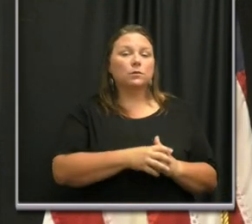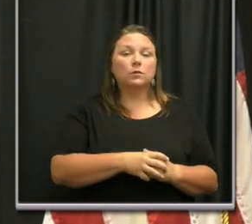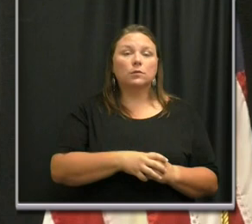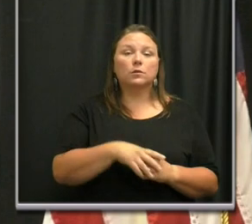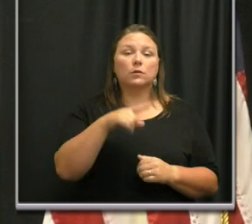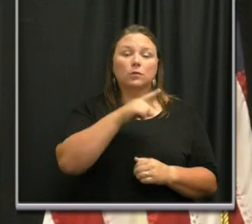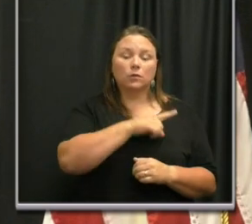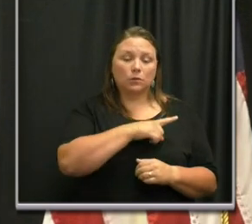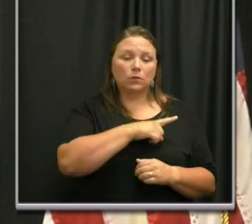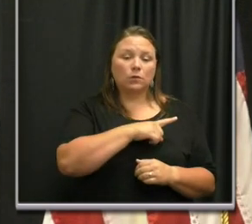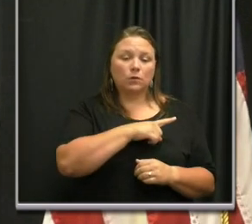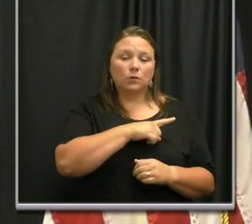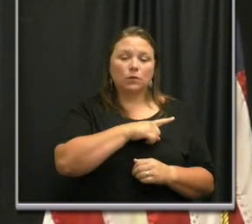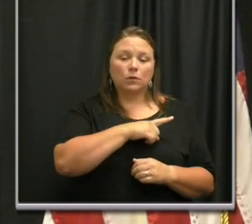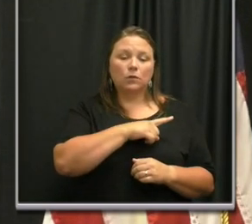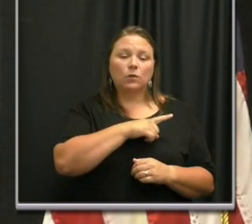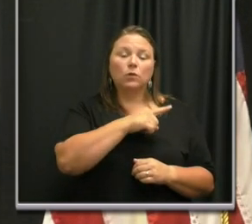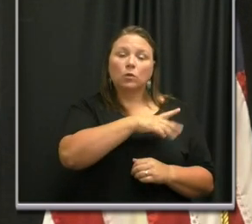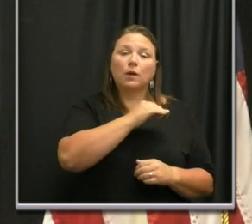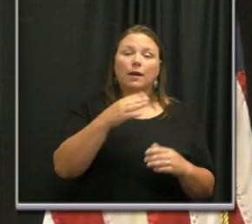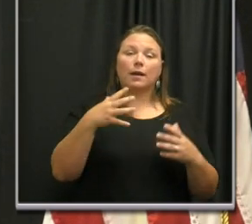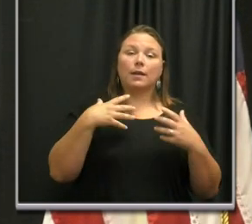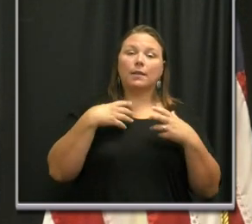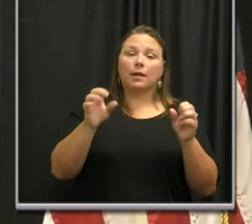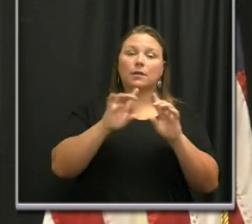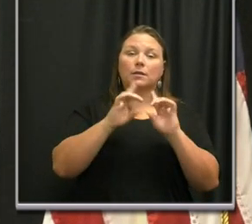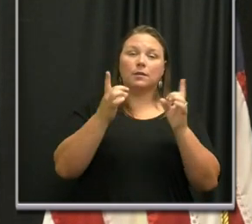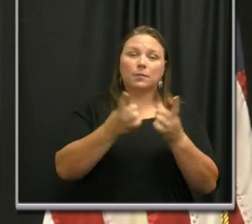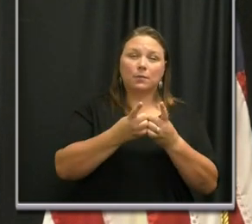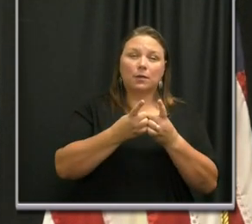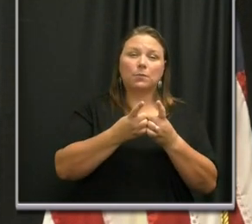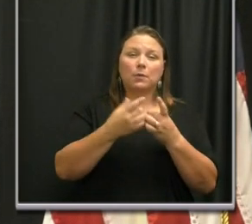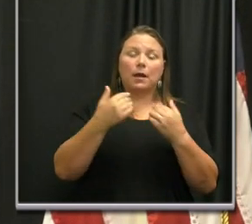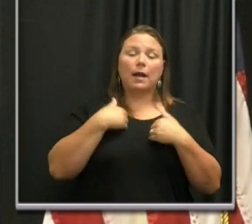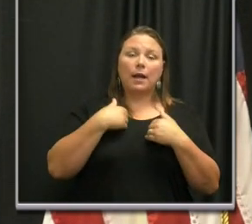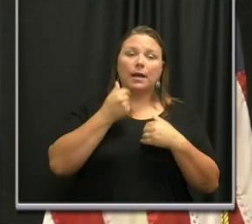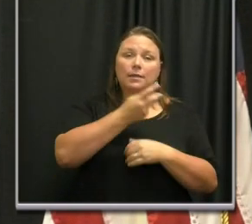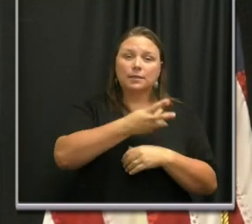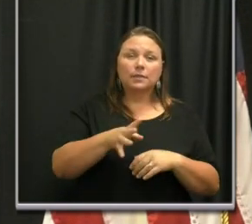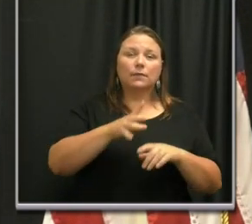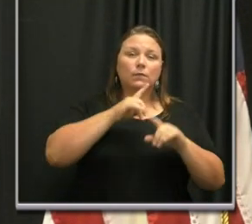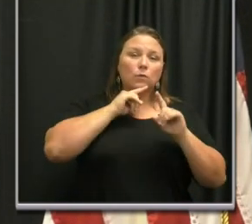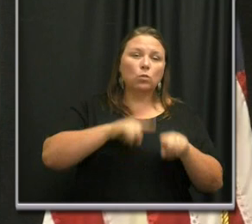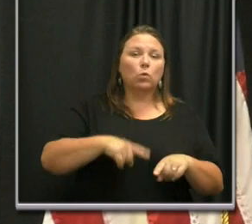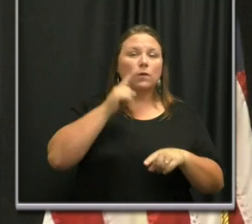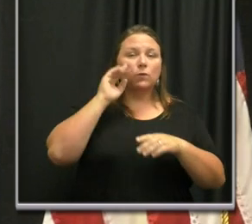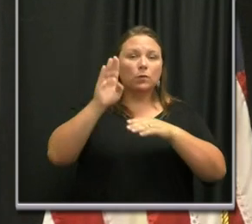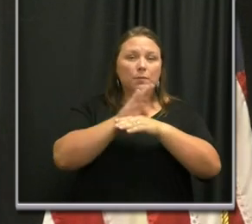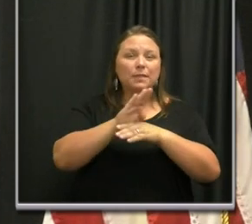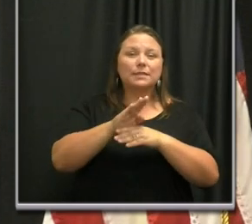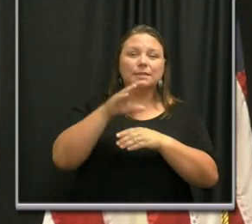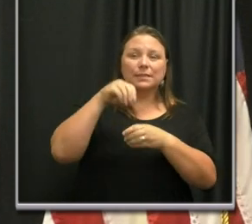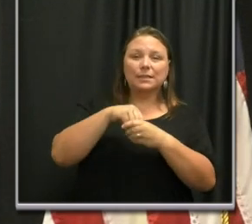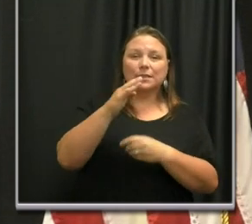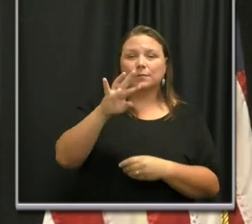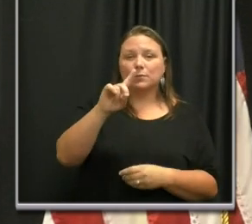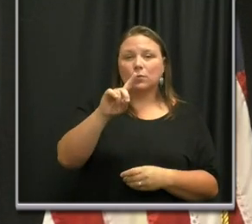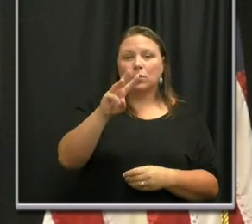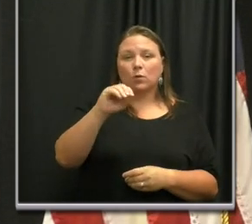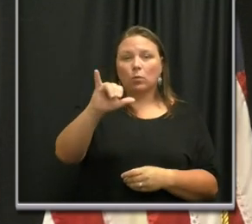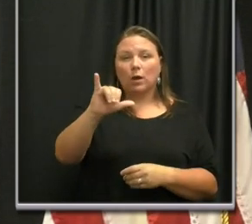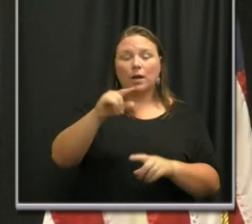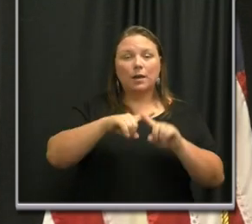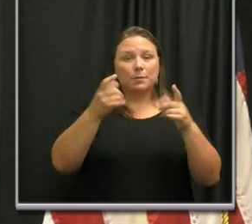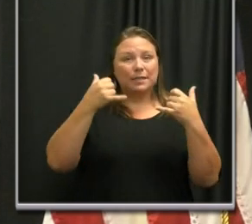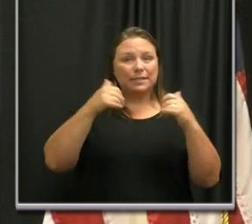you've issued, between you and the health department, I've issued a number of directives for businesses in the Broadway area, but yet